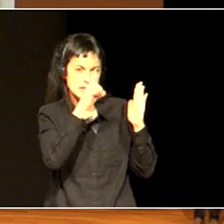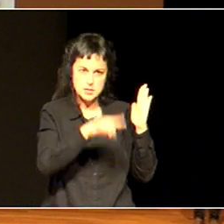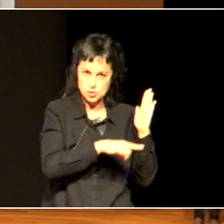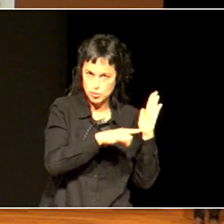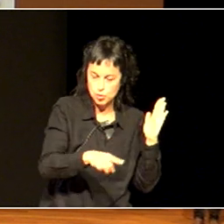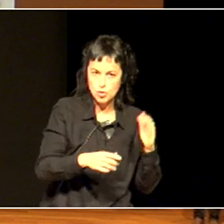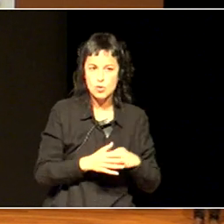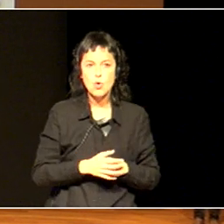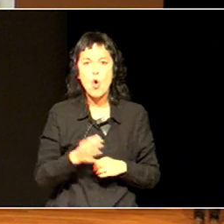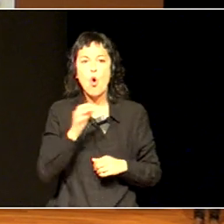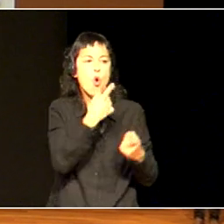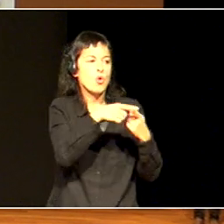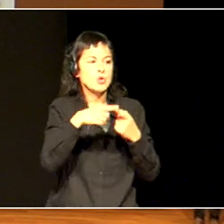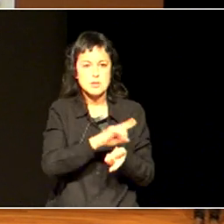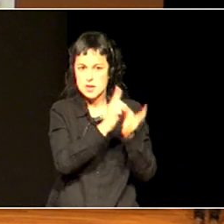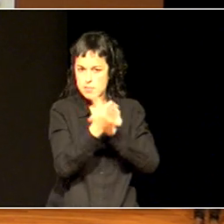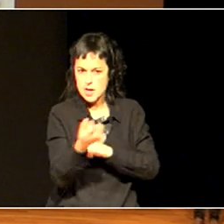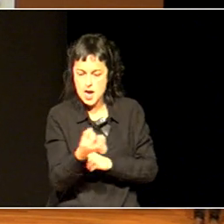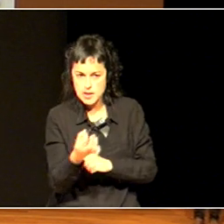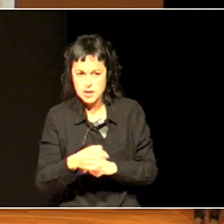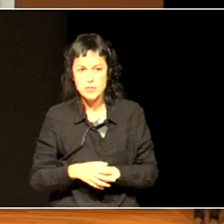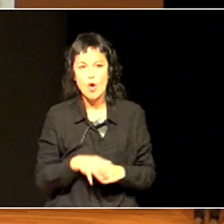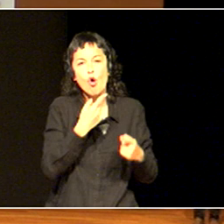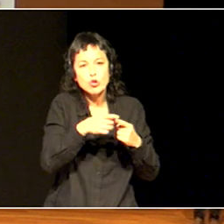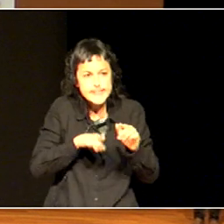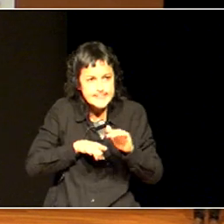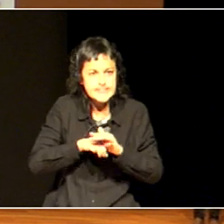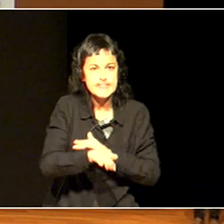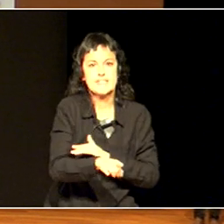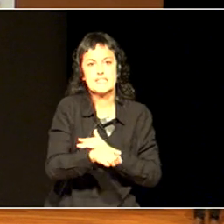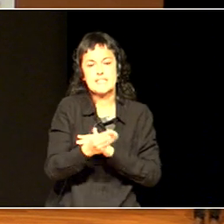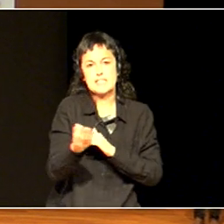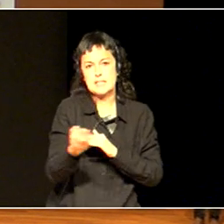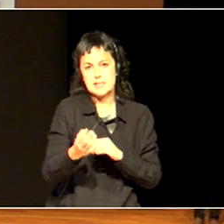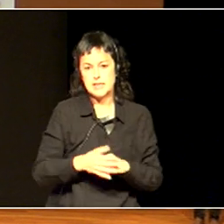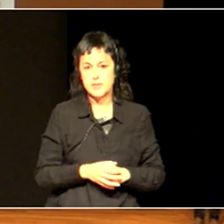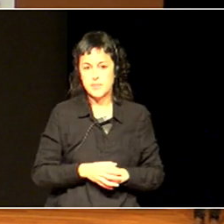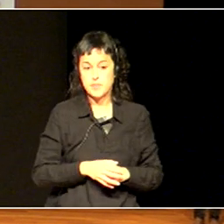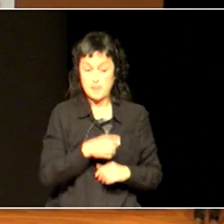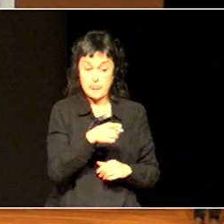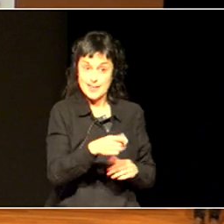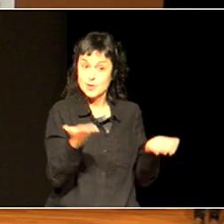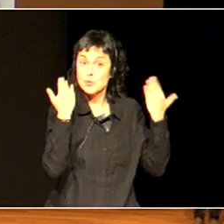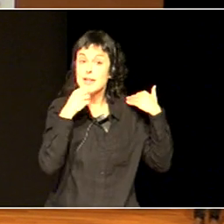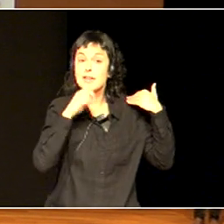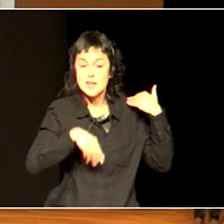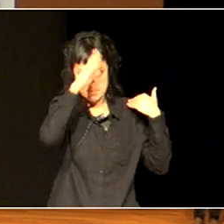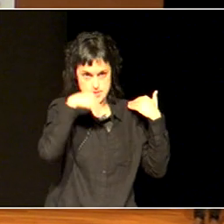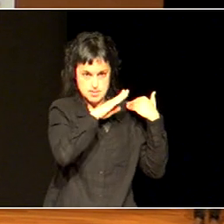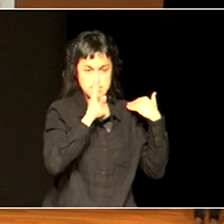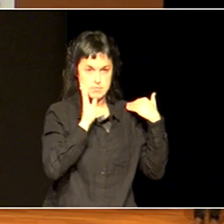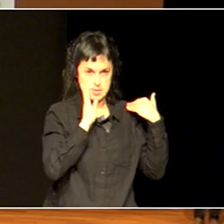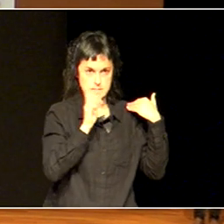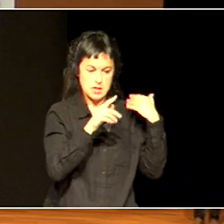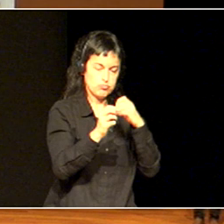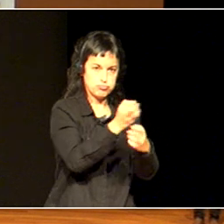And this was parents' work. And then teachers came into the staff room and looked at what the